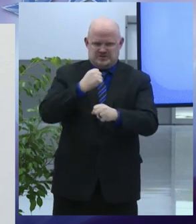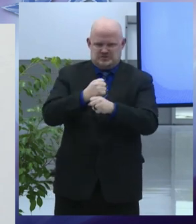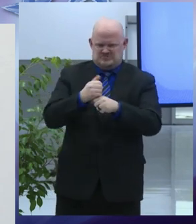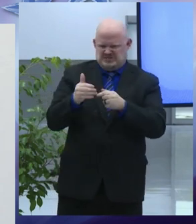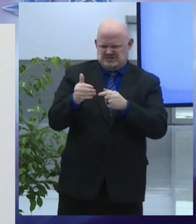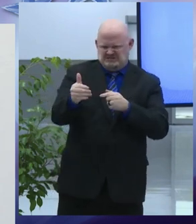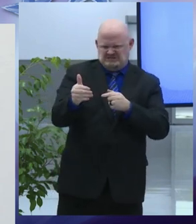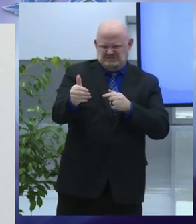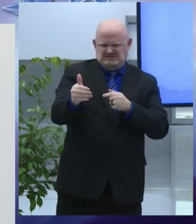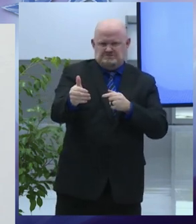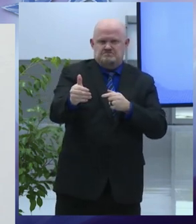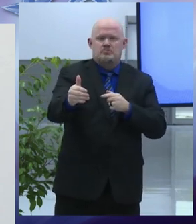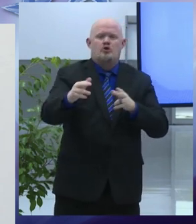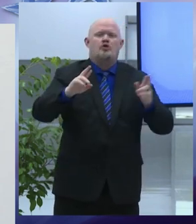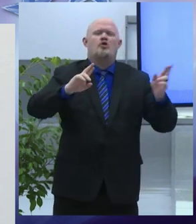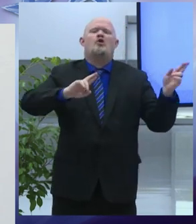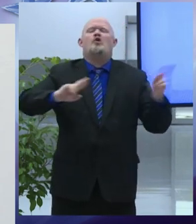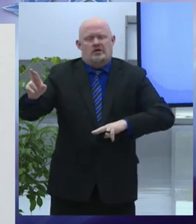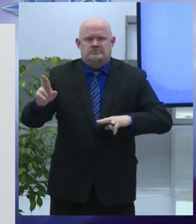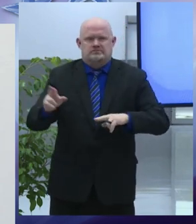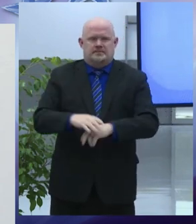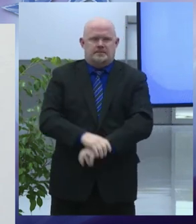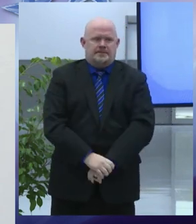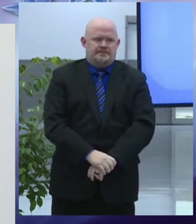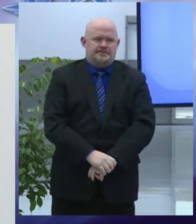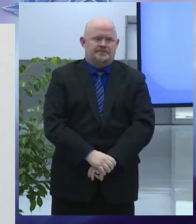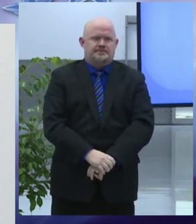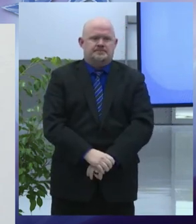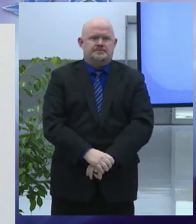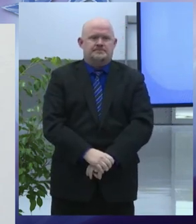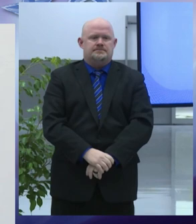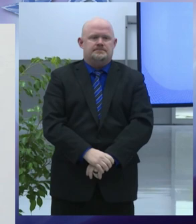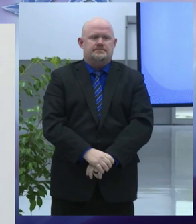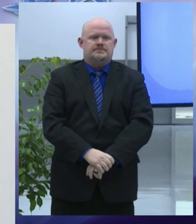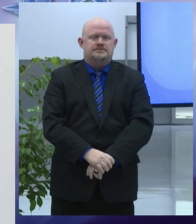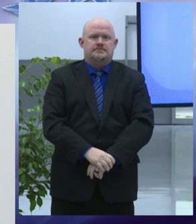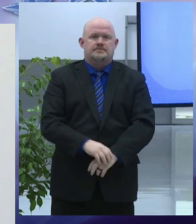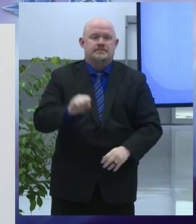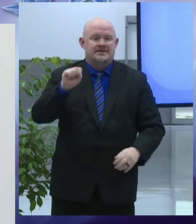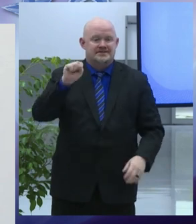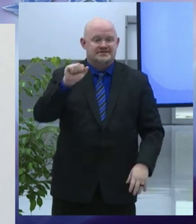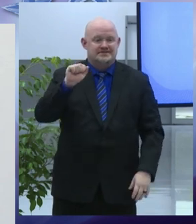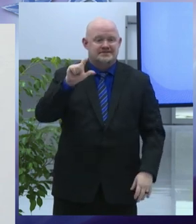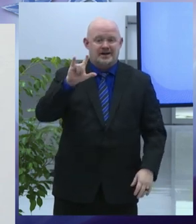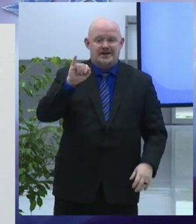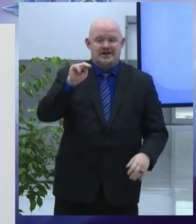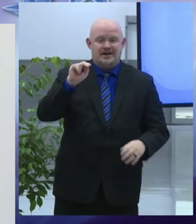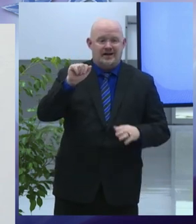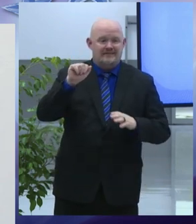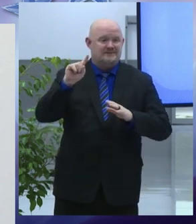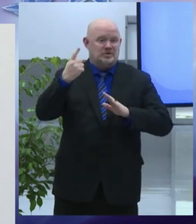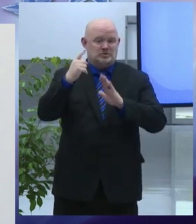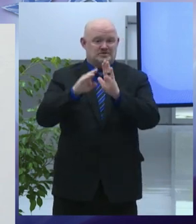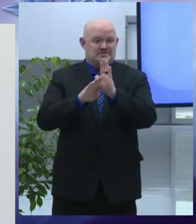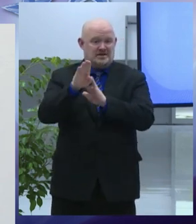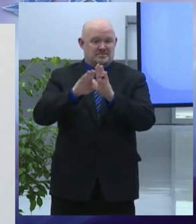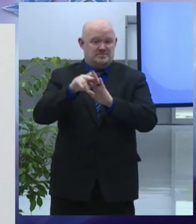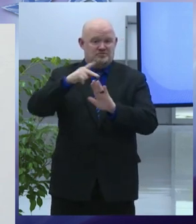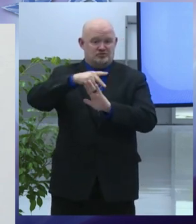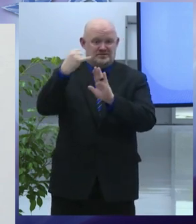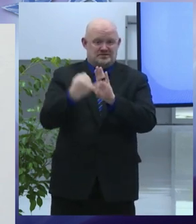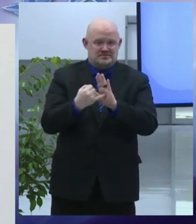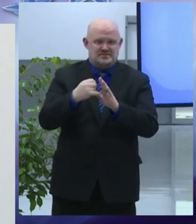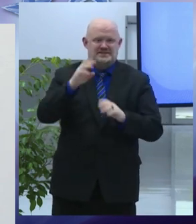development has secured its financing and will be getting underway this year it's a 6.8 million dollar project that will add light manufacturing